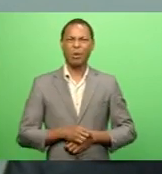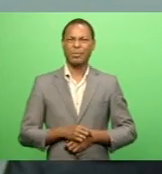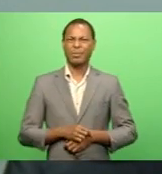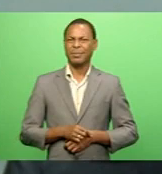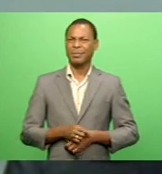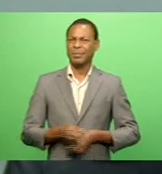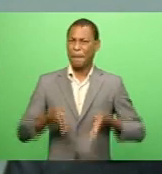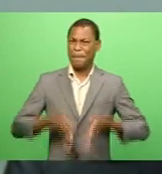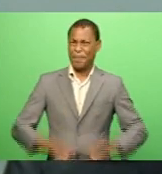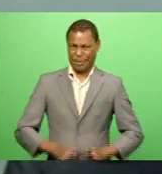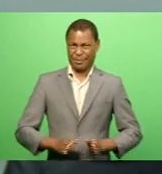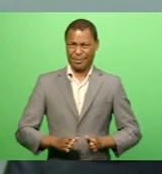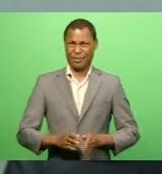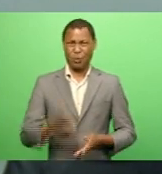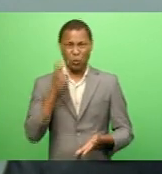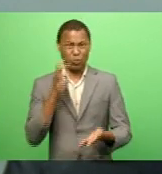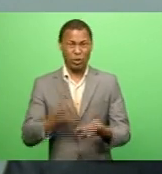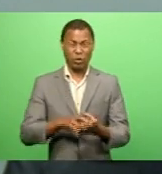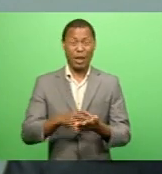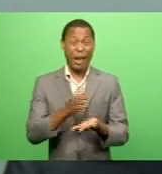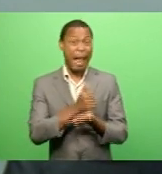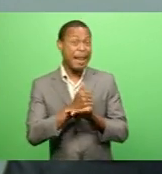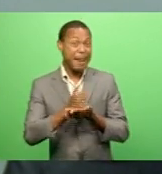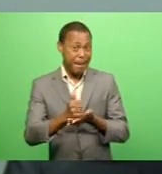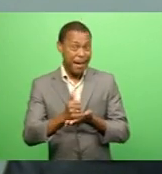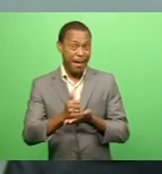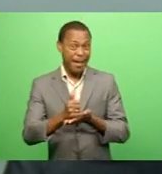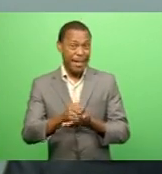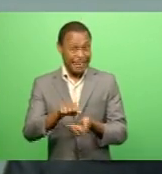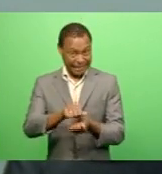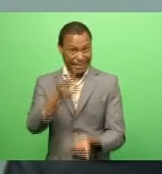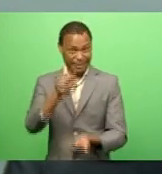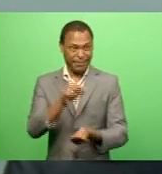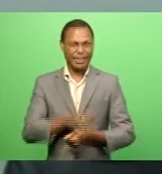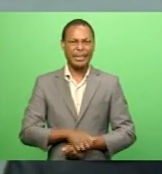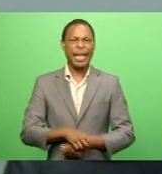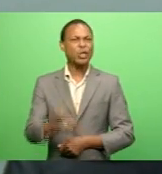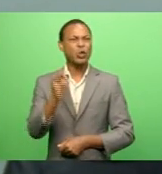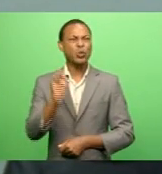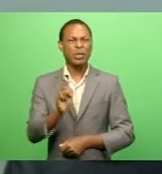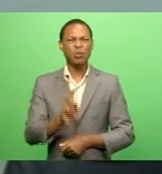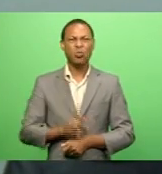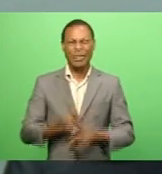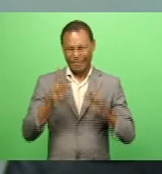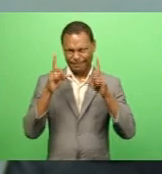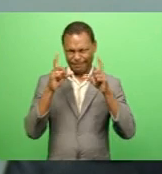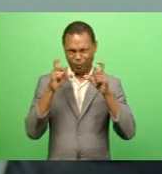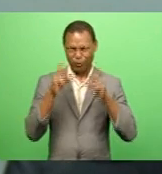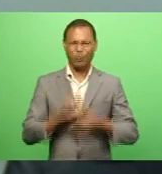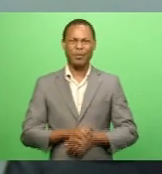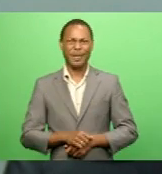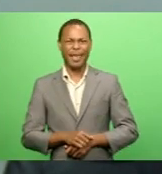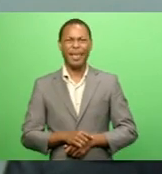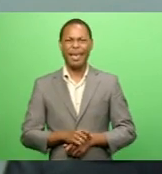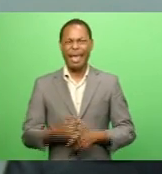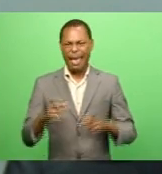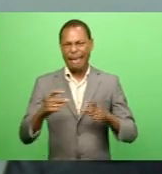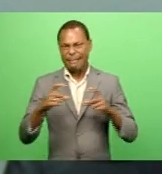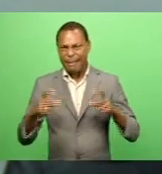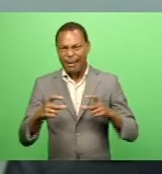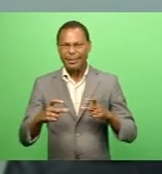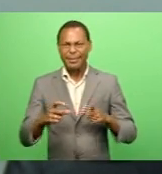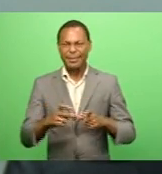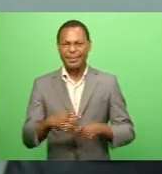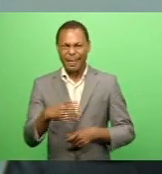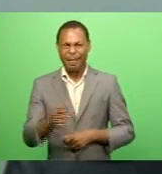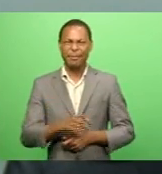And apart from the birth registration number You all, obviously, you need a photo ID card And for these cards,